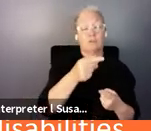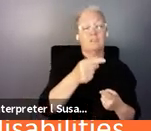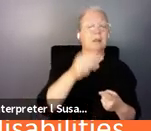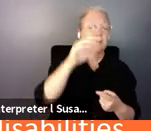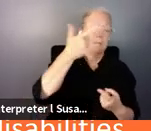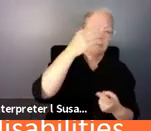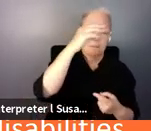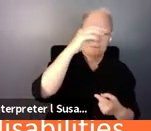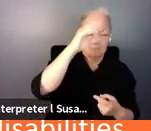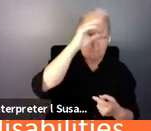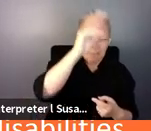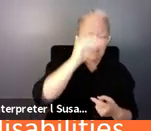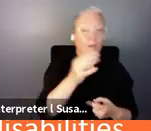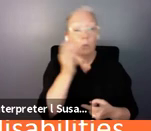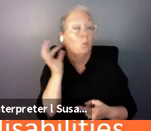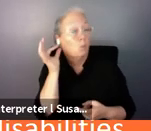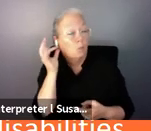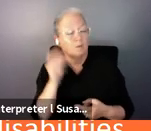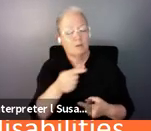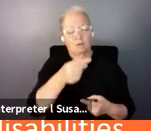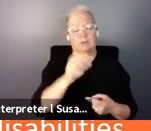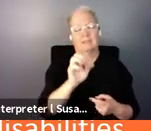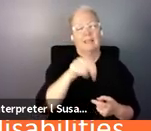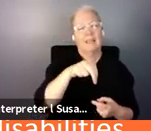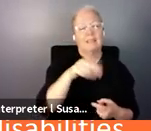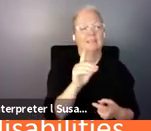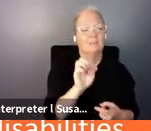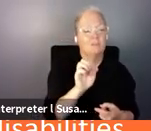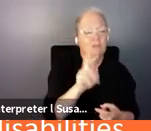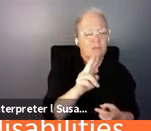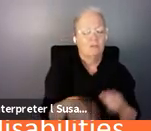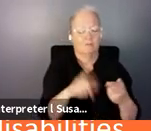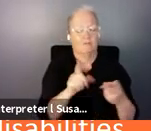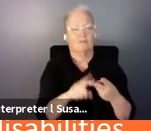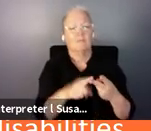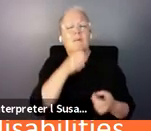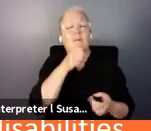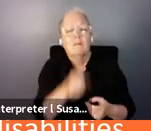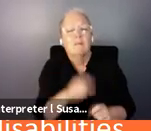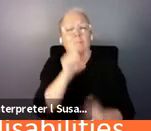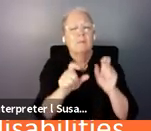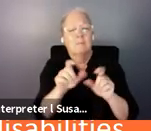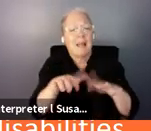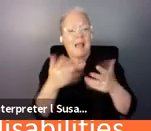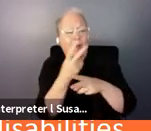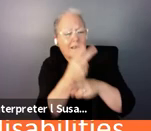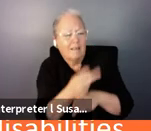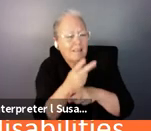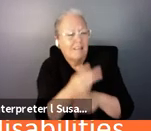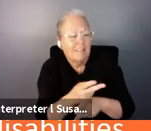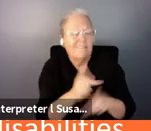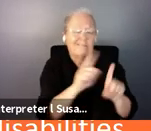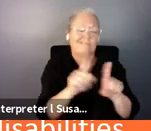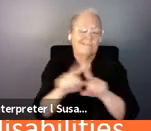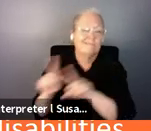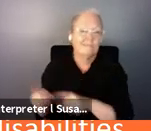economy and the increasing demand for long-term care and support for ageing populations in many countries. COVID-19,